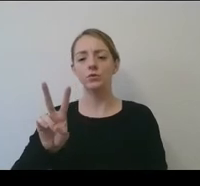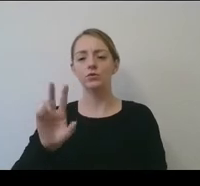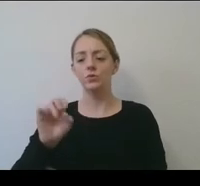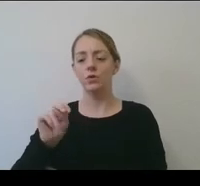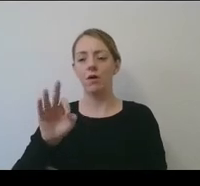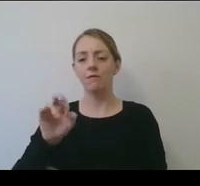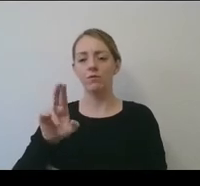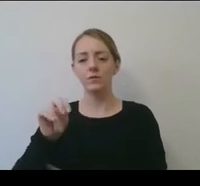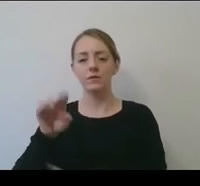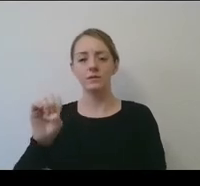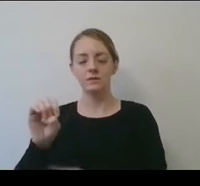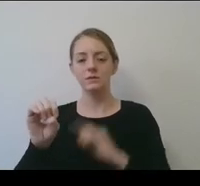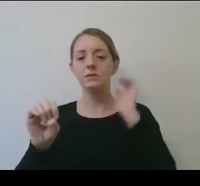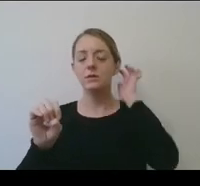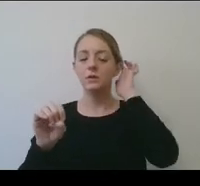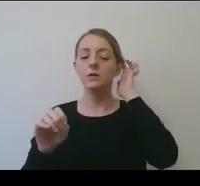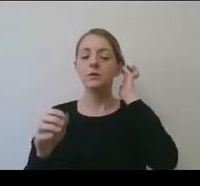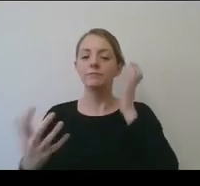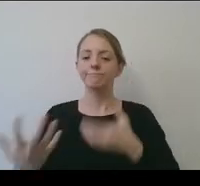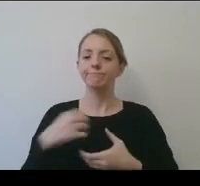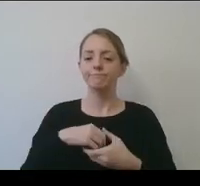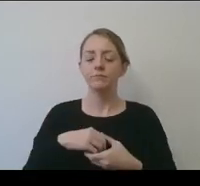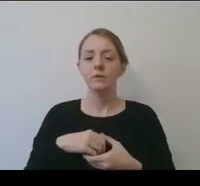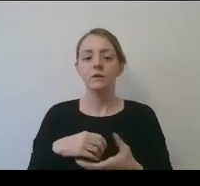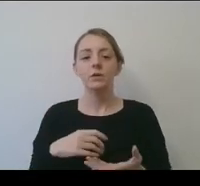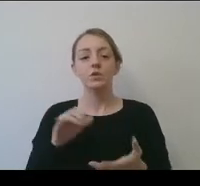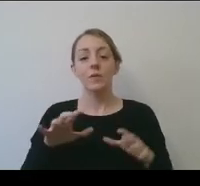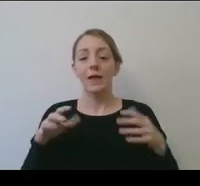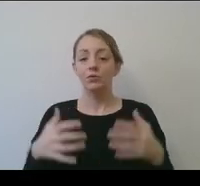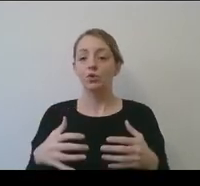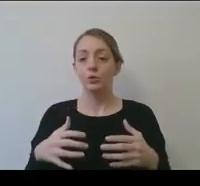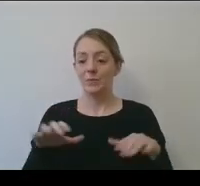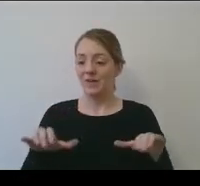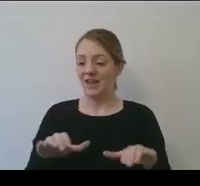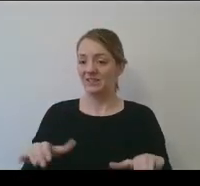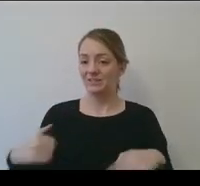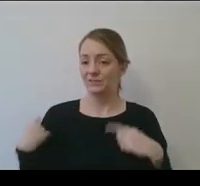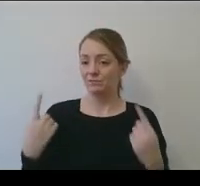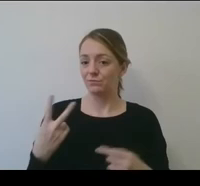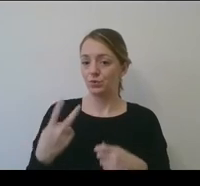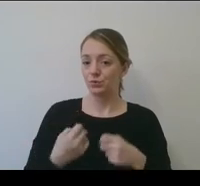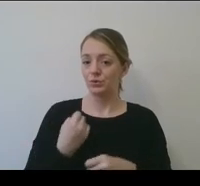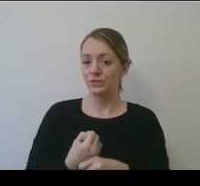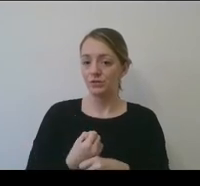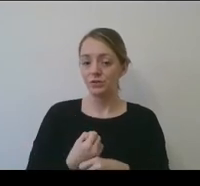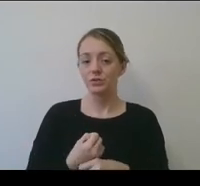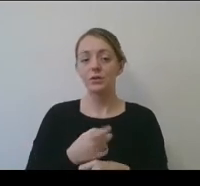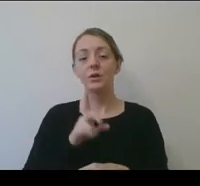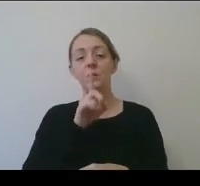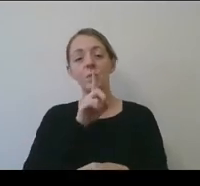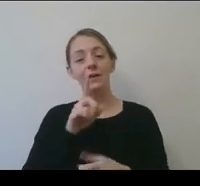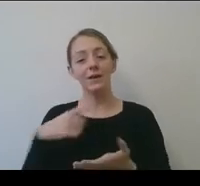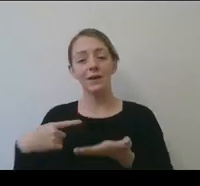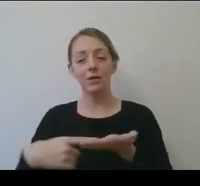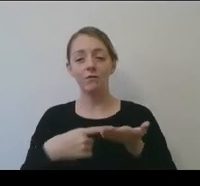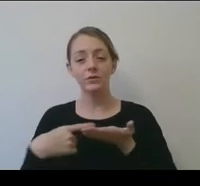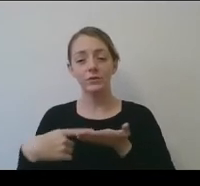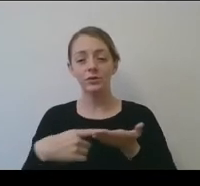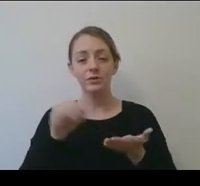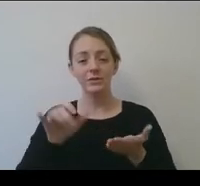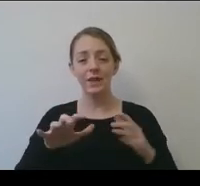student-athlete. Point being is that even that group has been active now for about two years, and frankly, conversations with that group